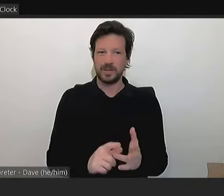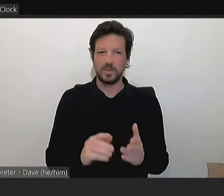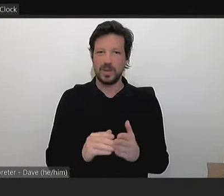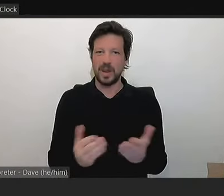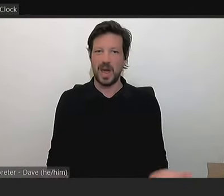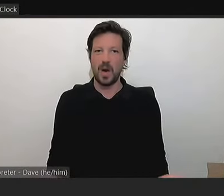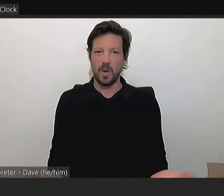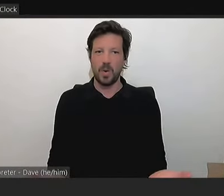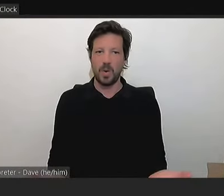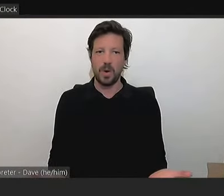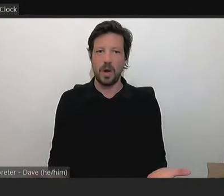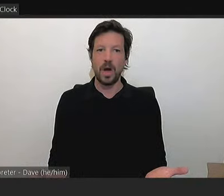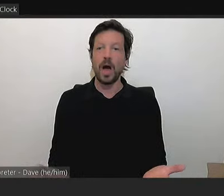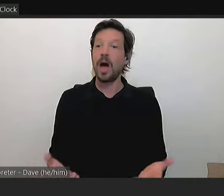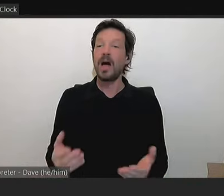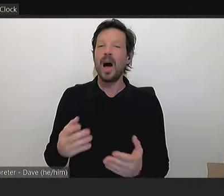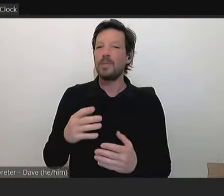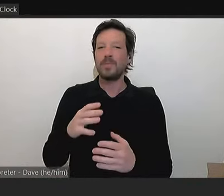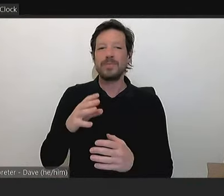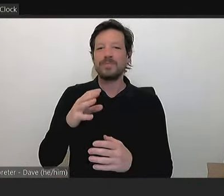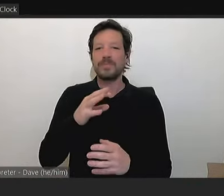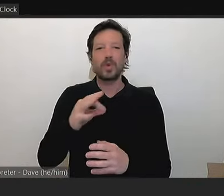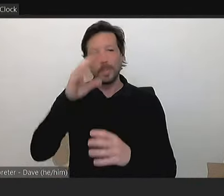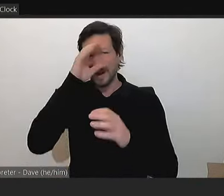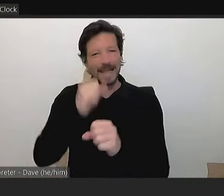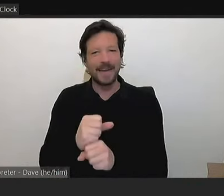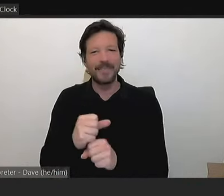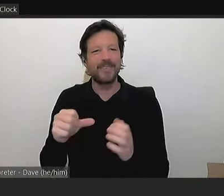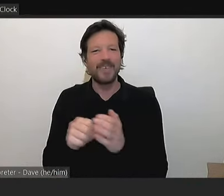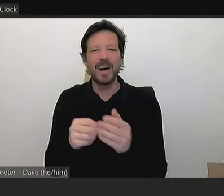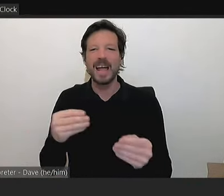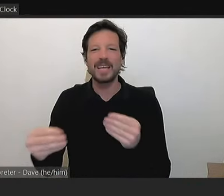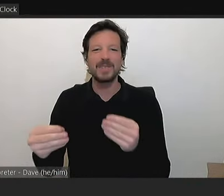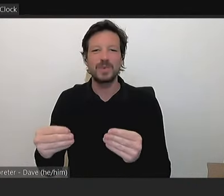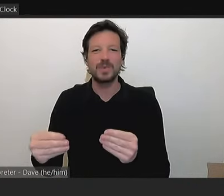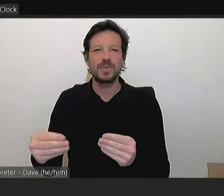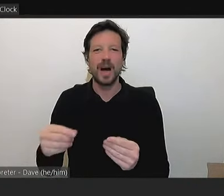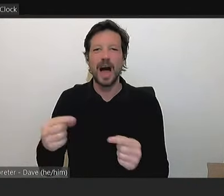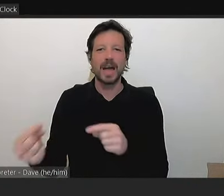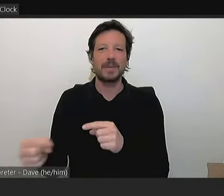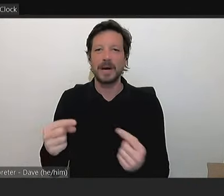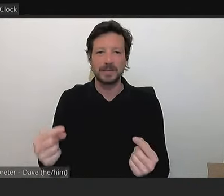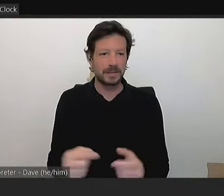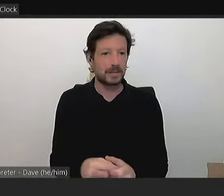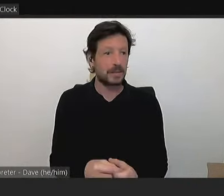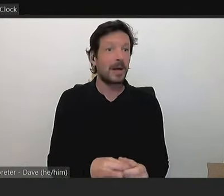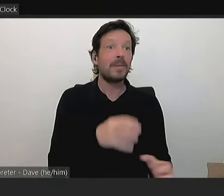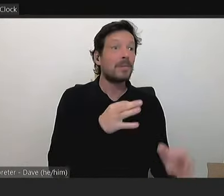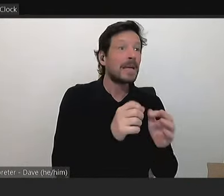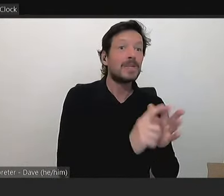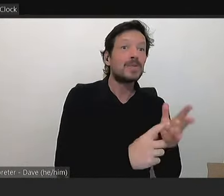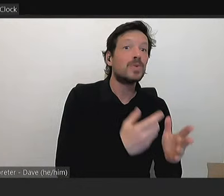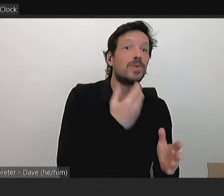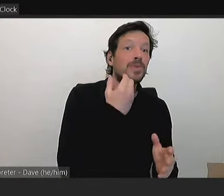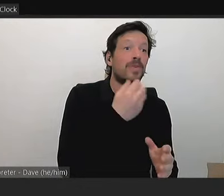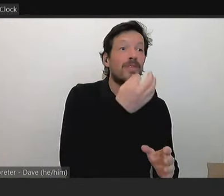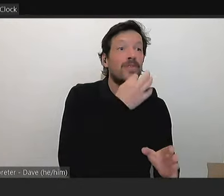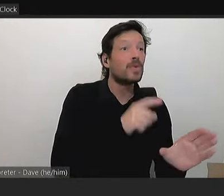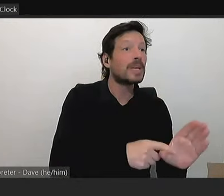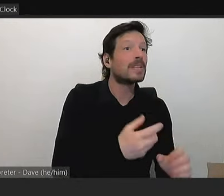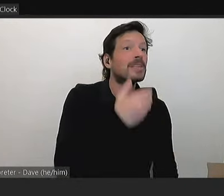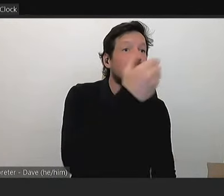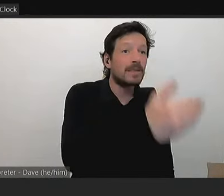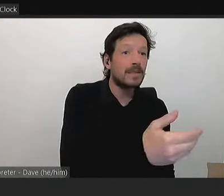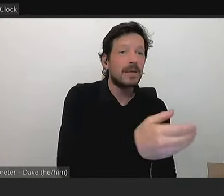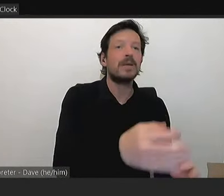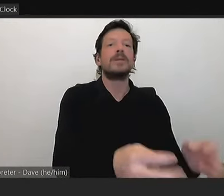of the financial arguments. All we are doing is moving something that was going to be done in a couple of years' time to be done in this financial